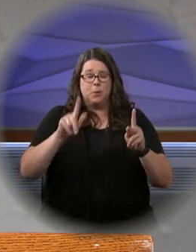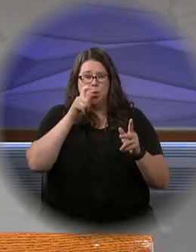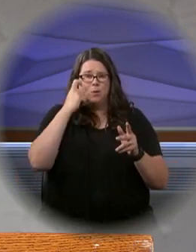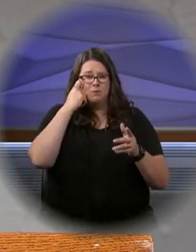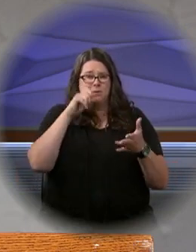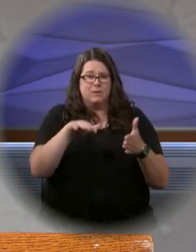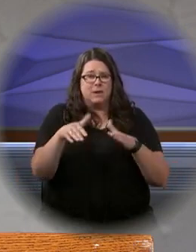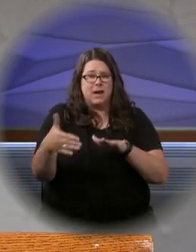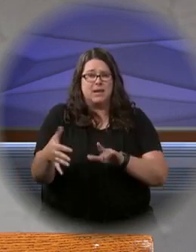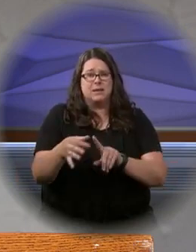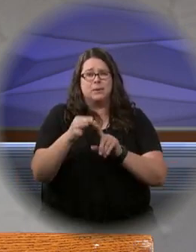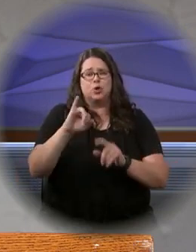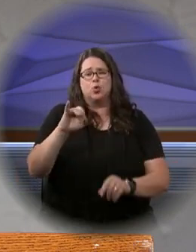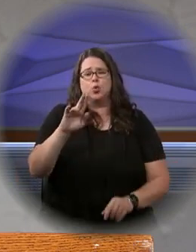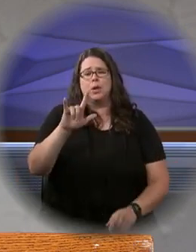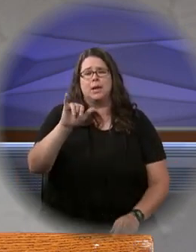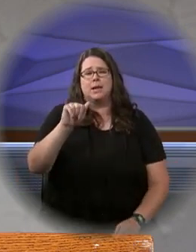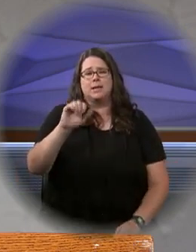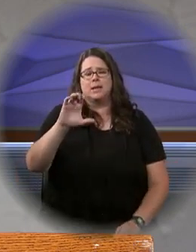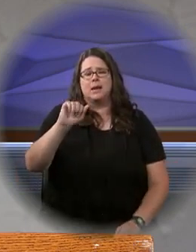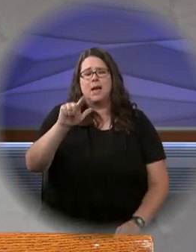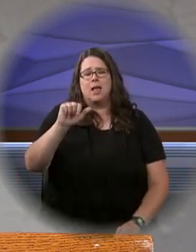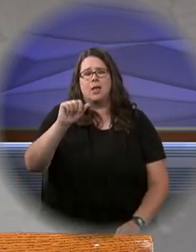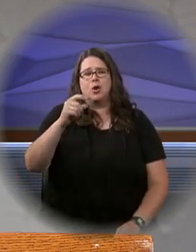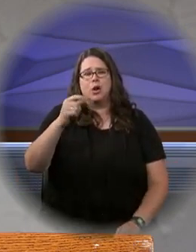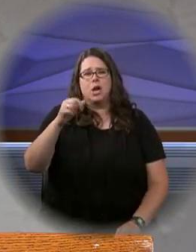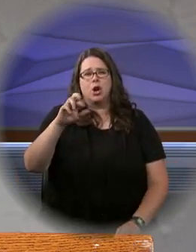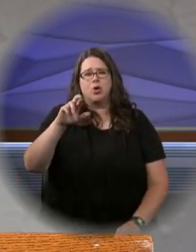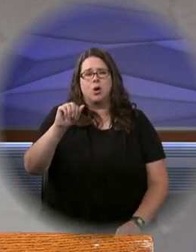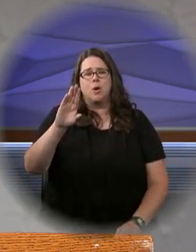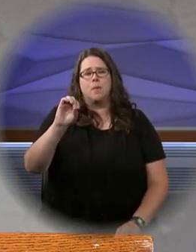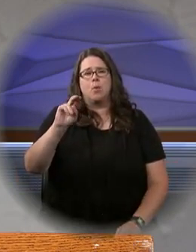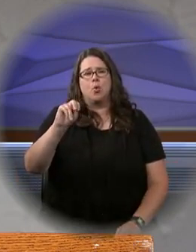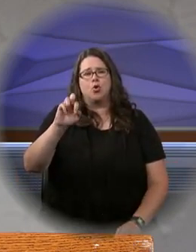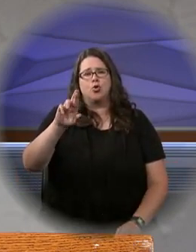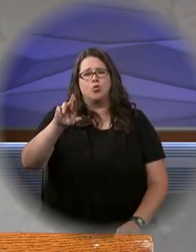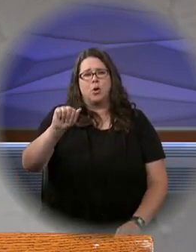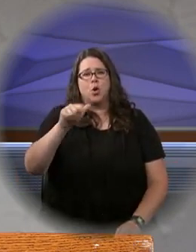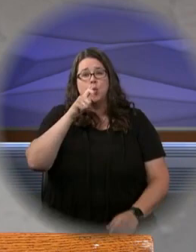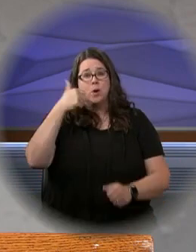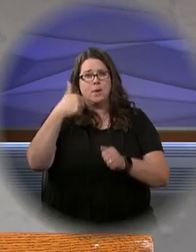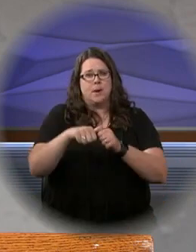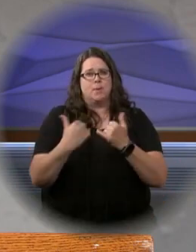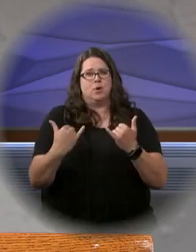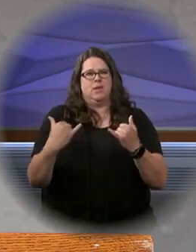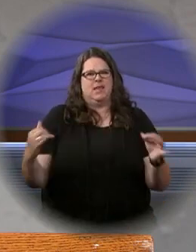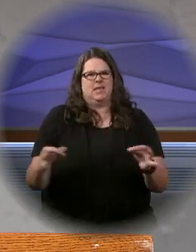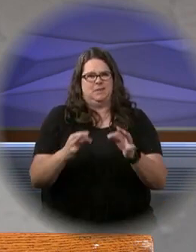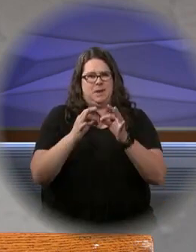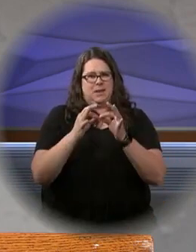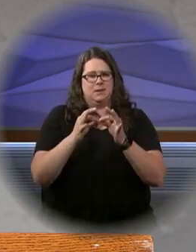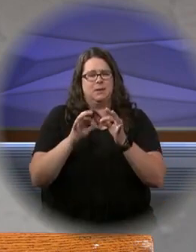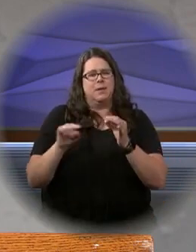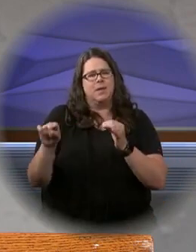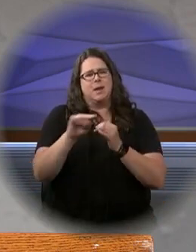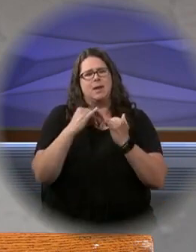died, especially Julius and Calagira Boniora, whom we remember at this mass, may they now live